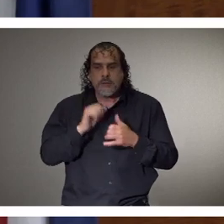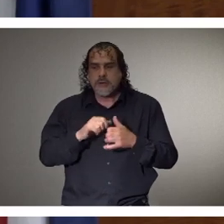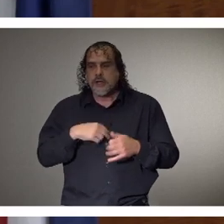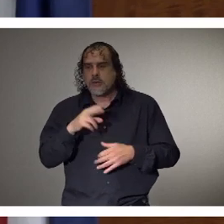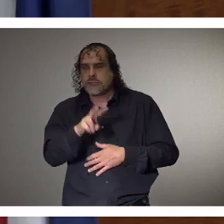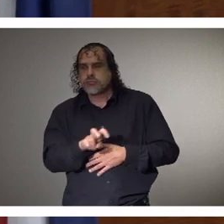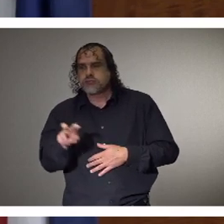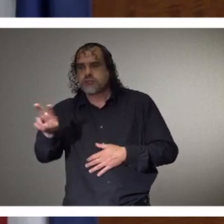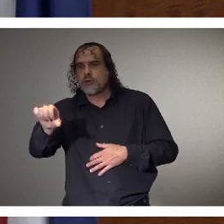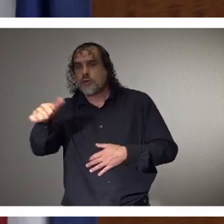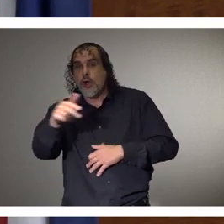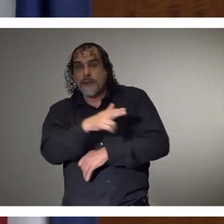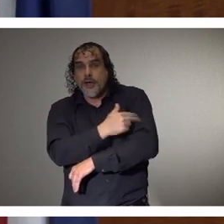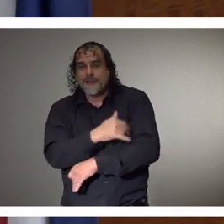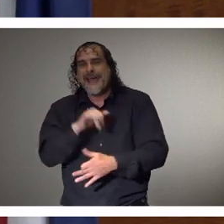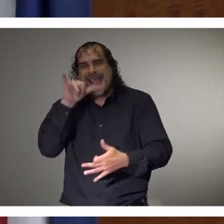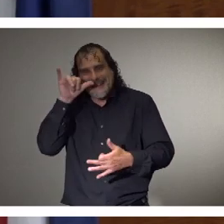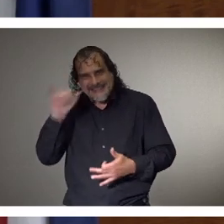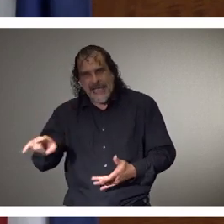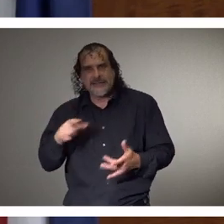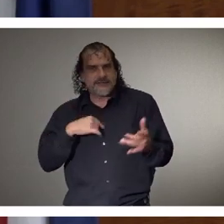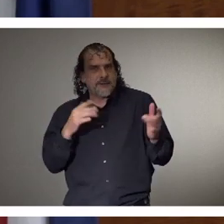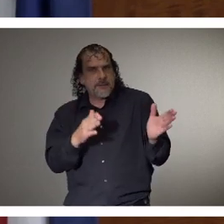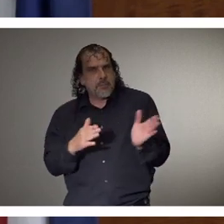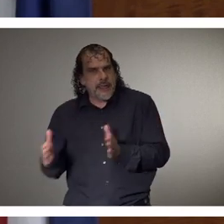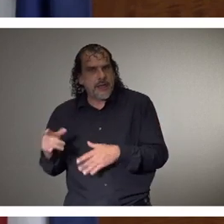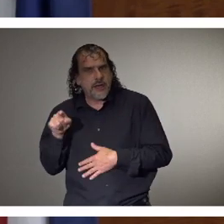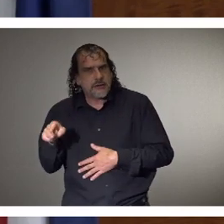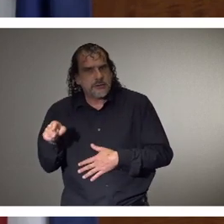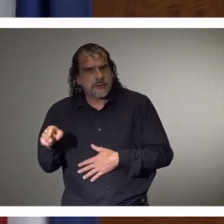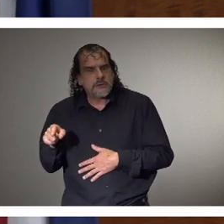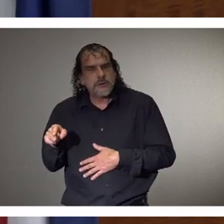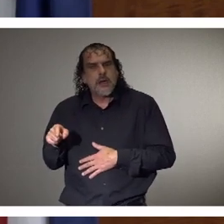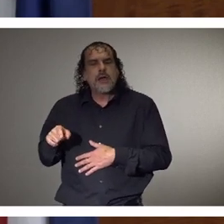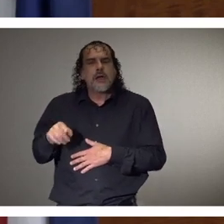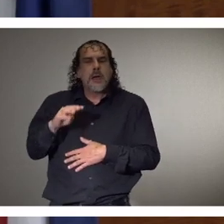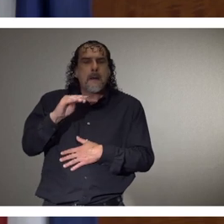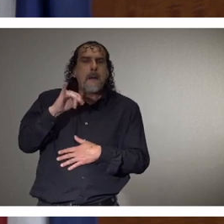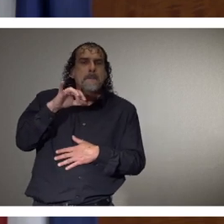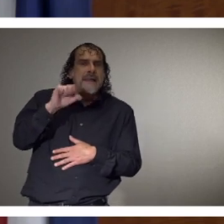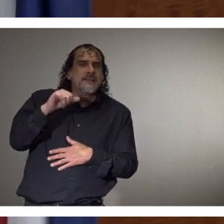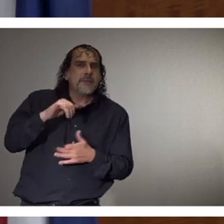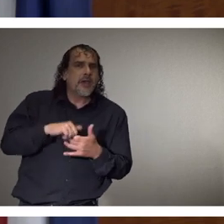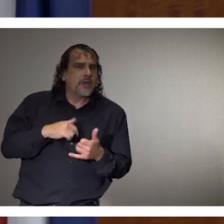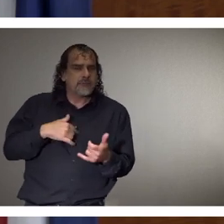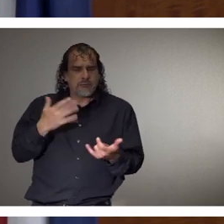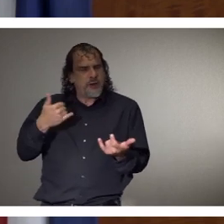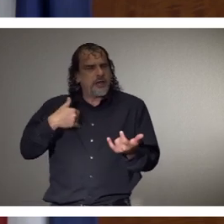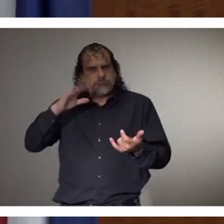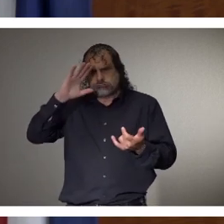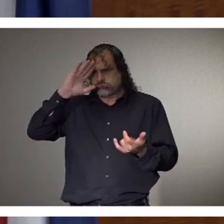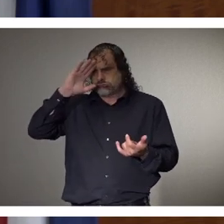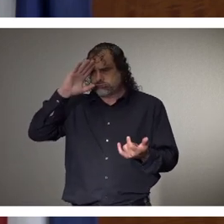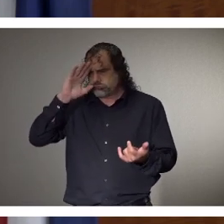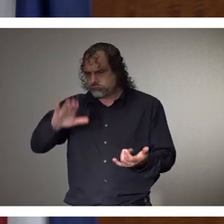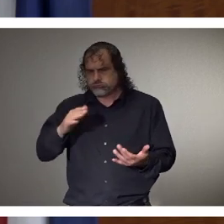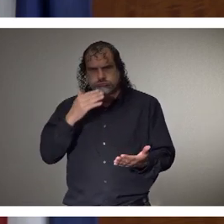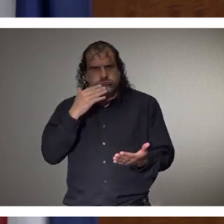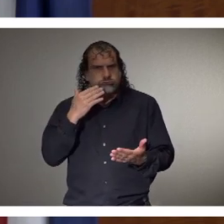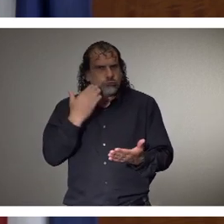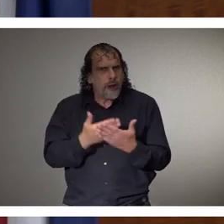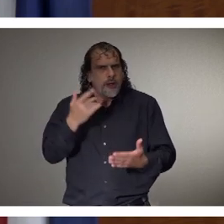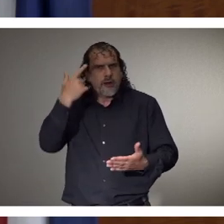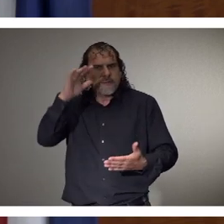out. And that's the model that they're working on. Mississippi is, is well known for our trauma